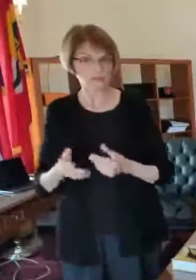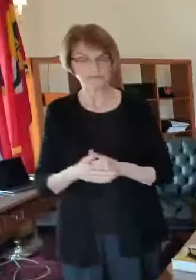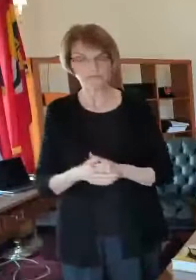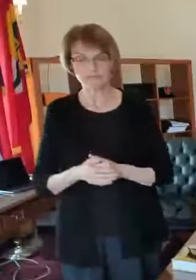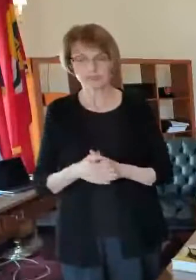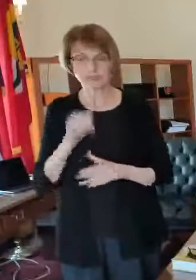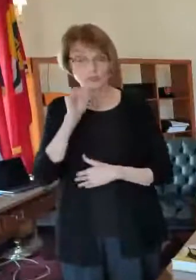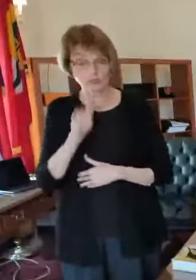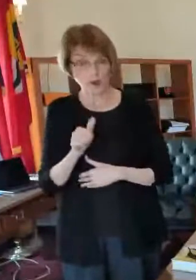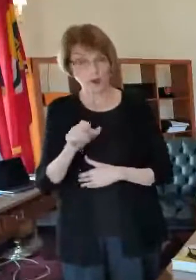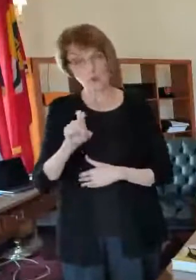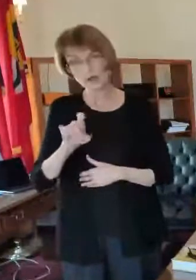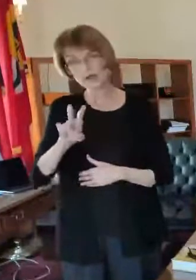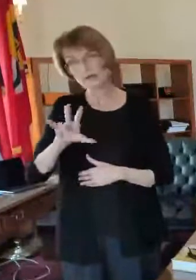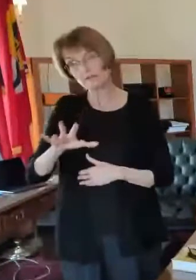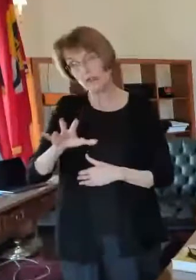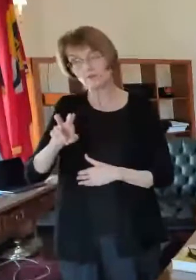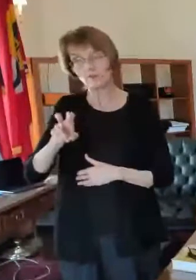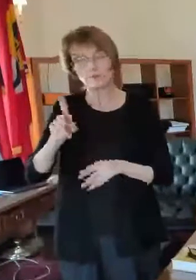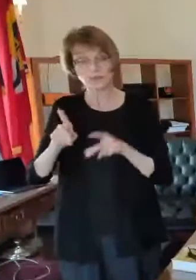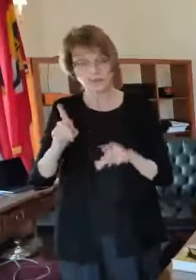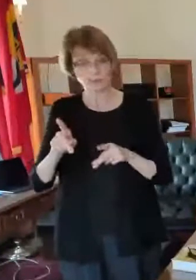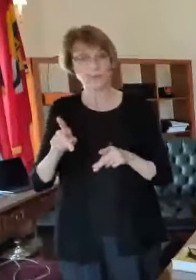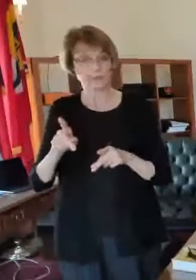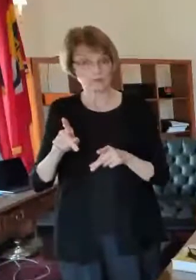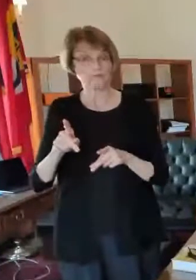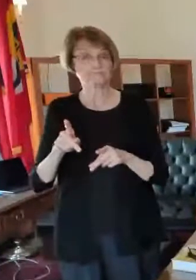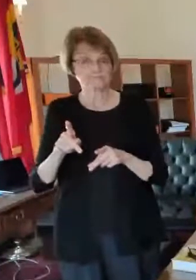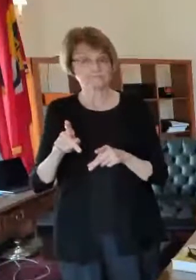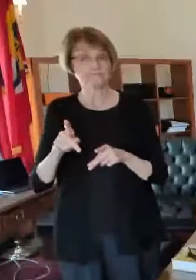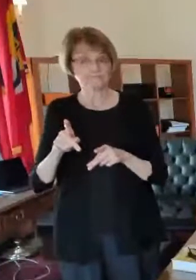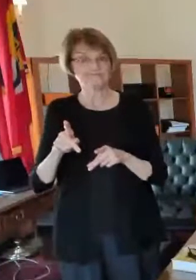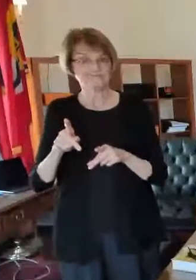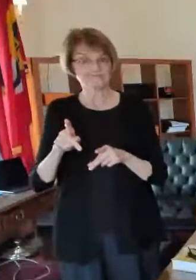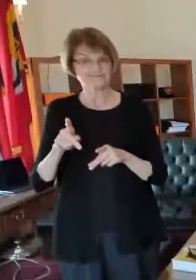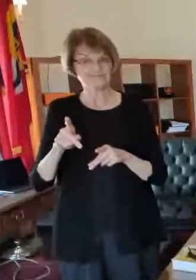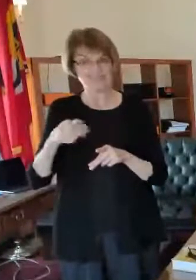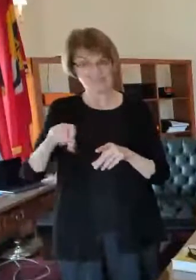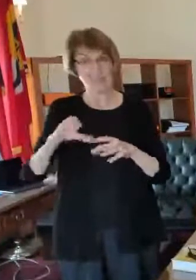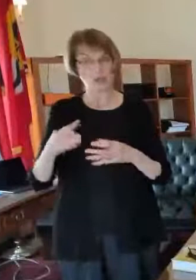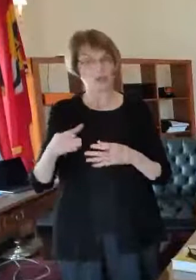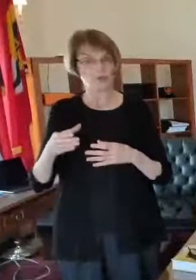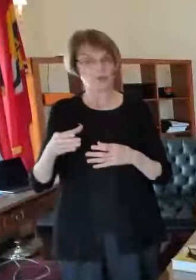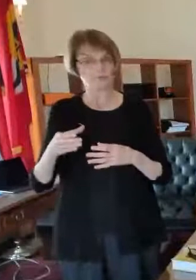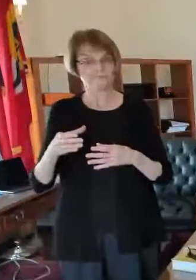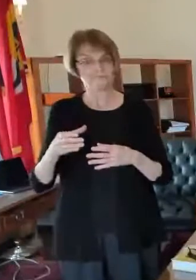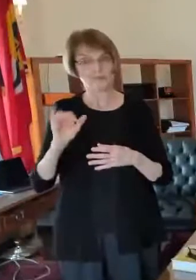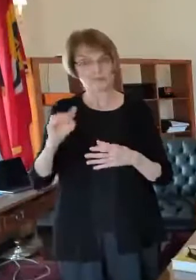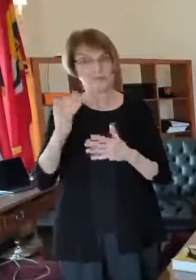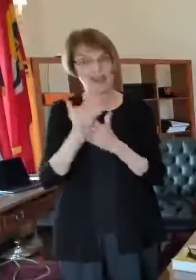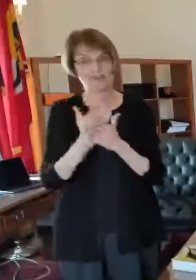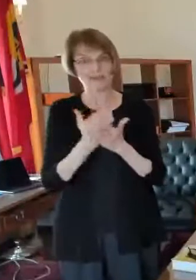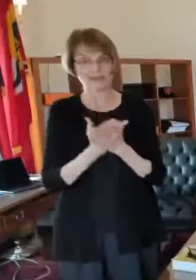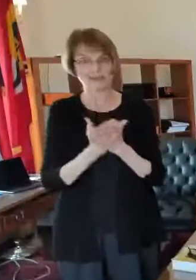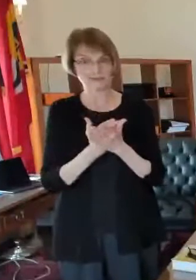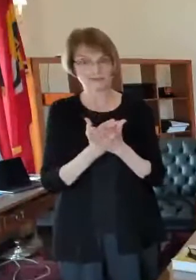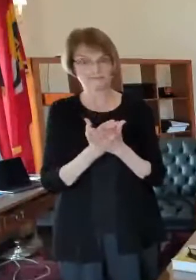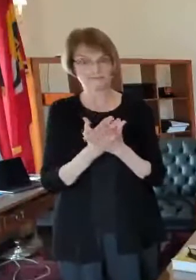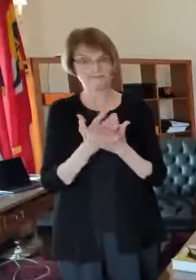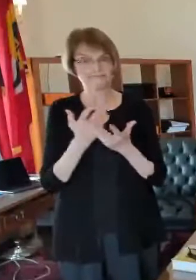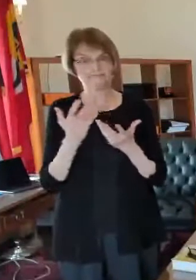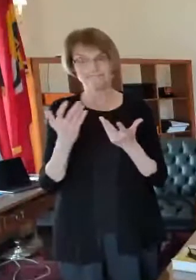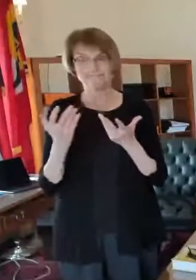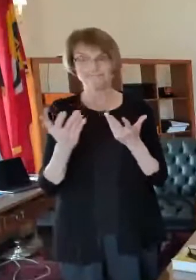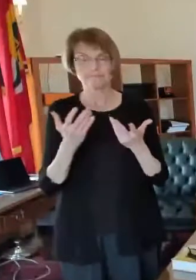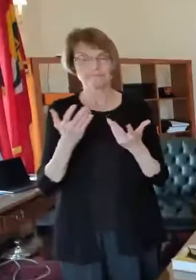175 or 200 folks that are coming um that are on the list that are being transported there